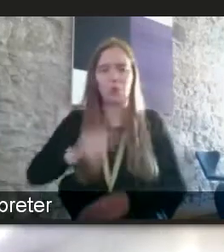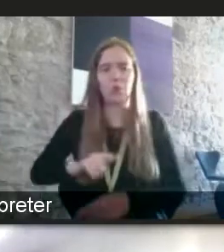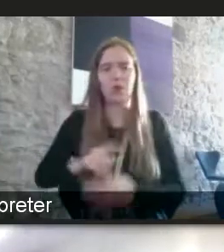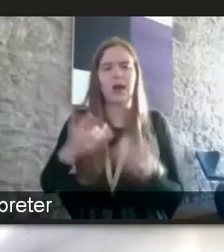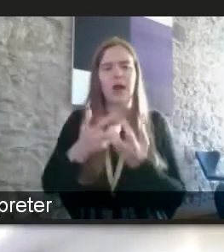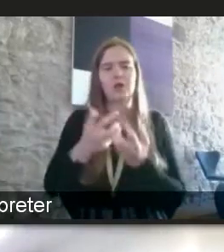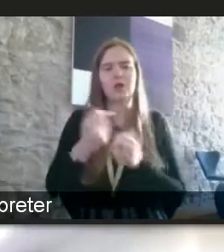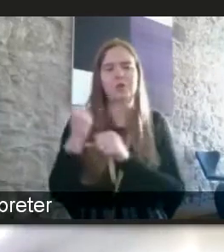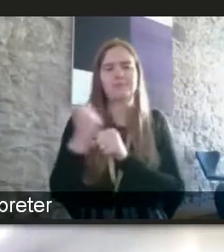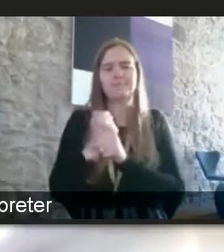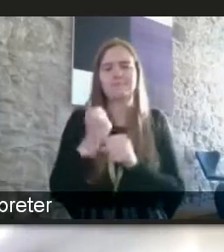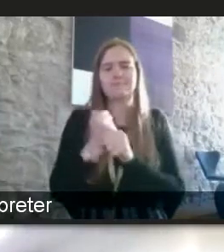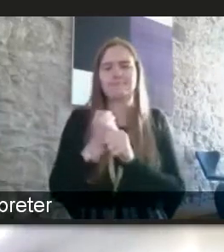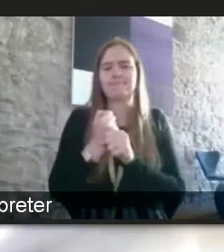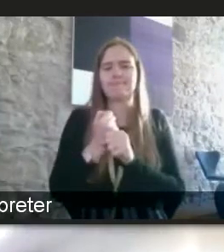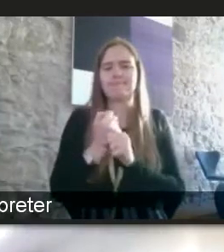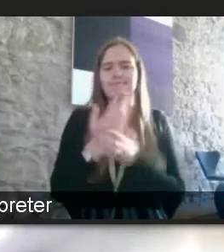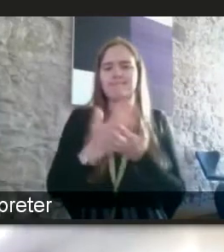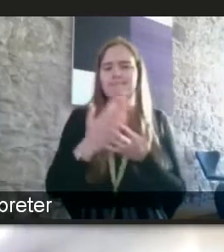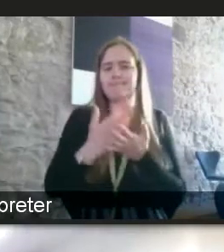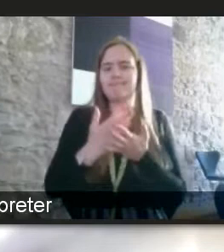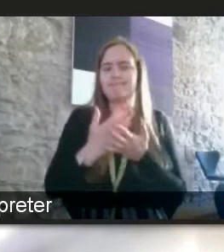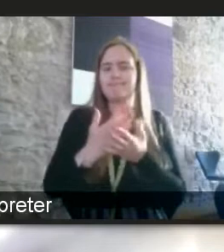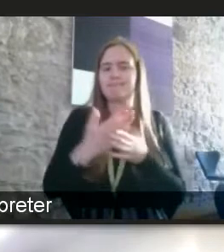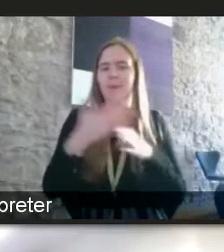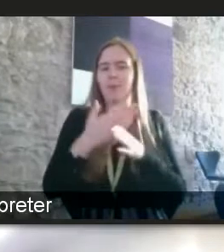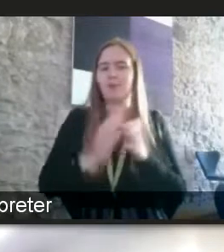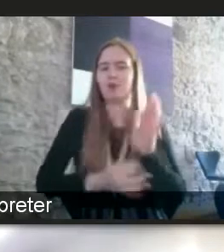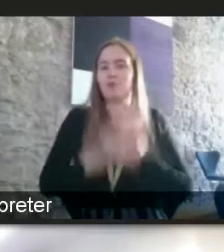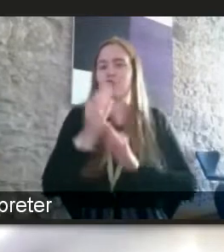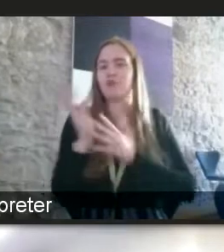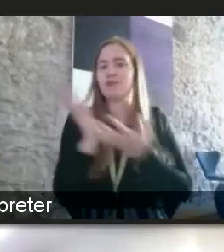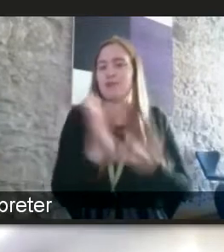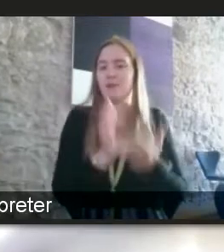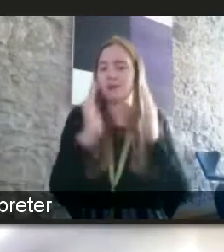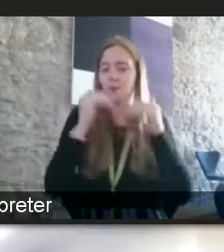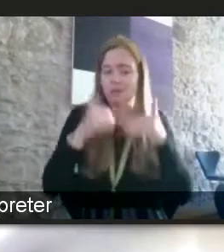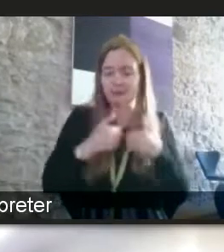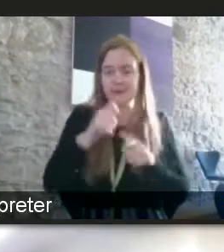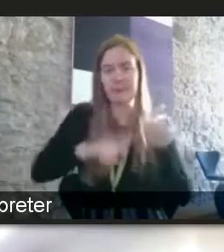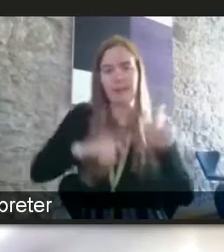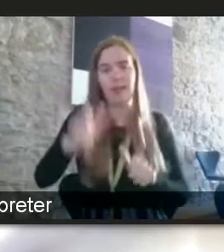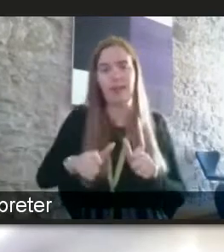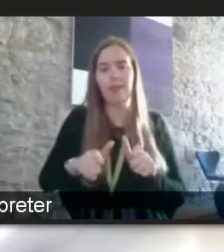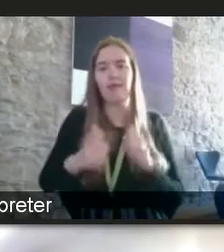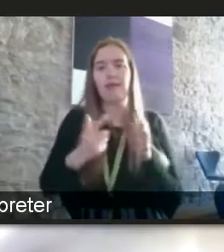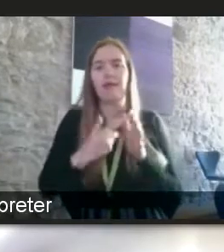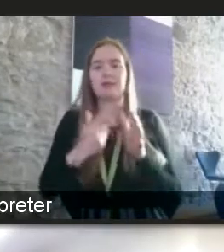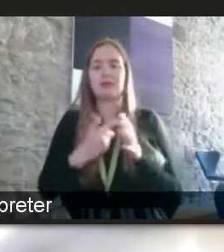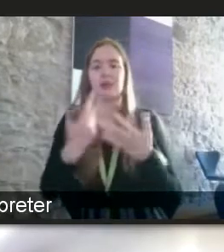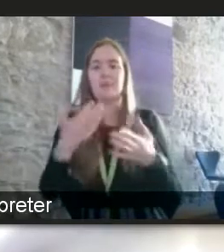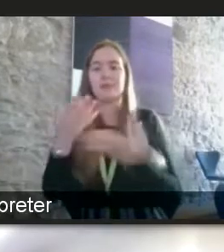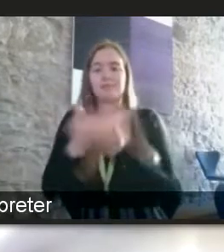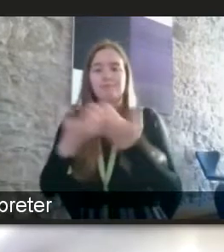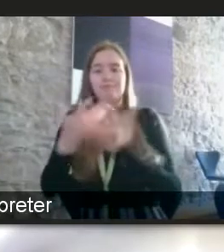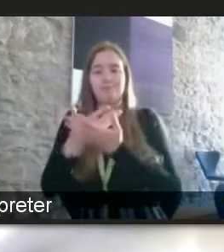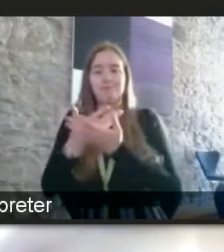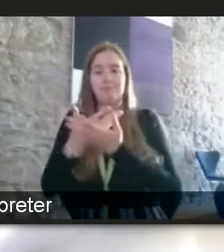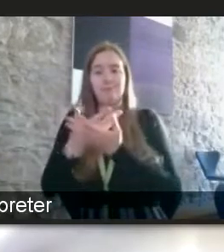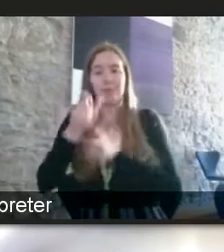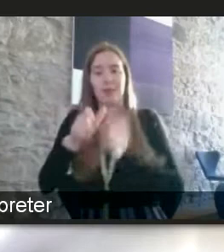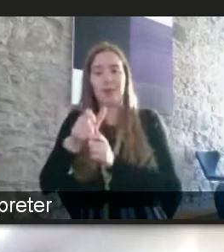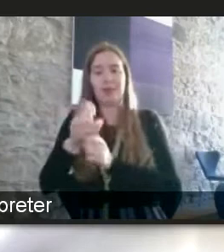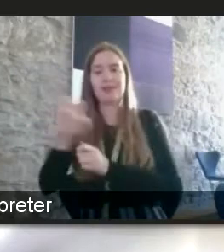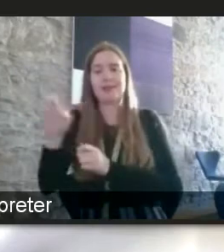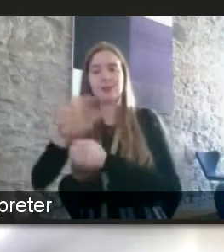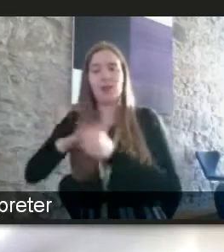in a mandated requirement in the workforce to improve services to autistic people and as andrea i've been speaking to a group of people in the slothian who